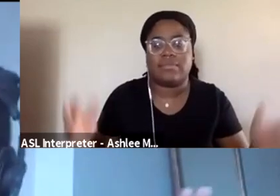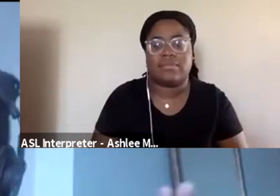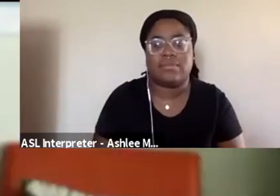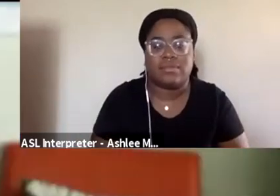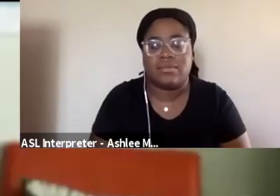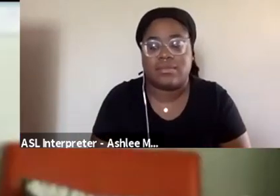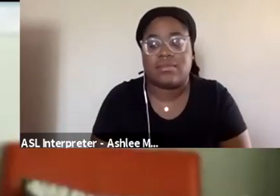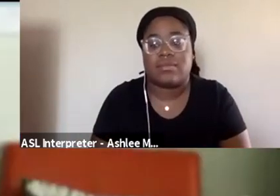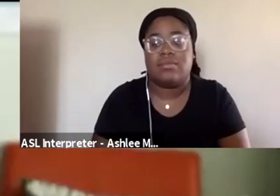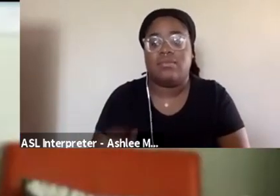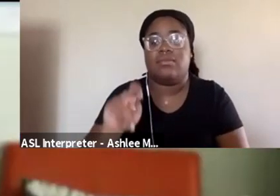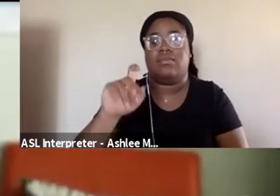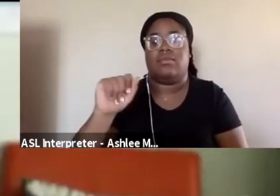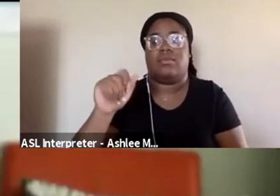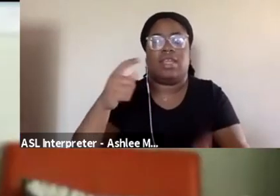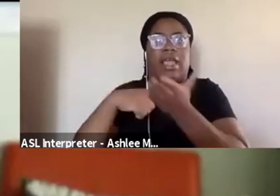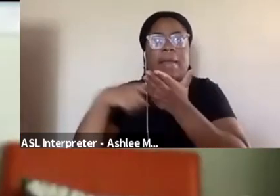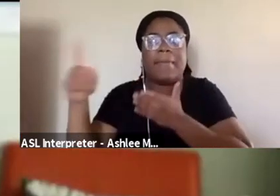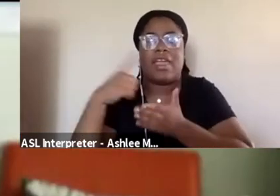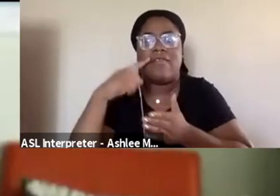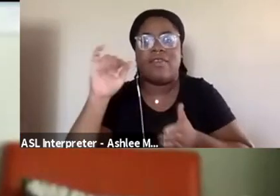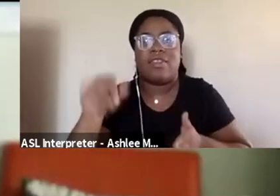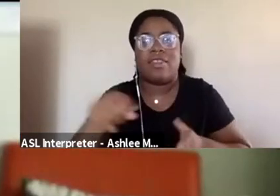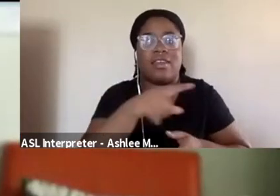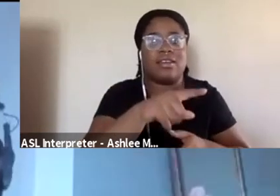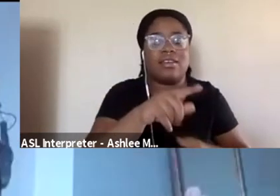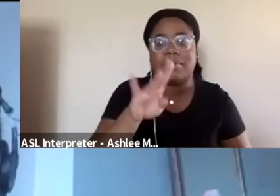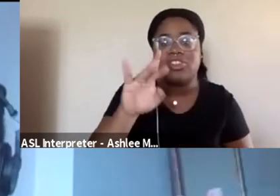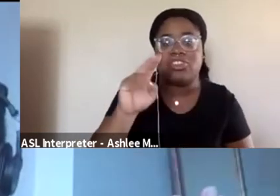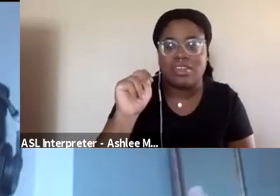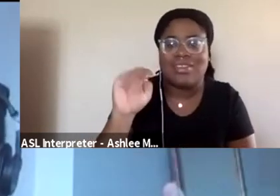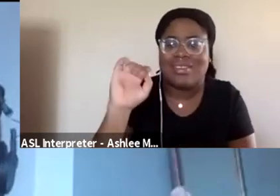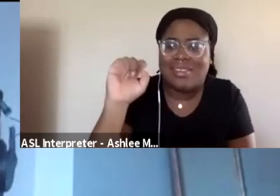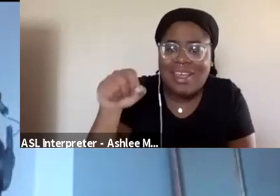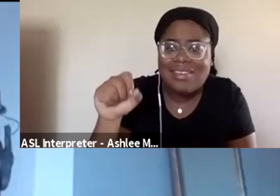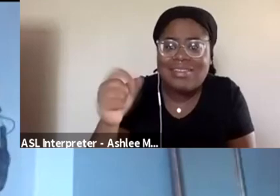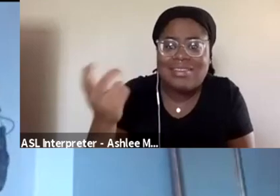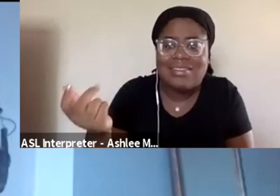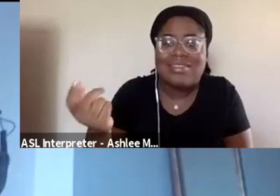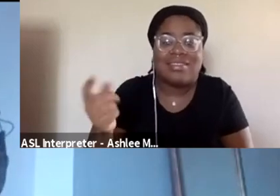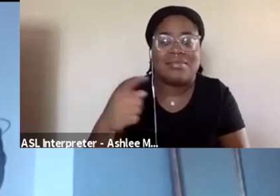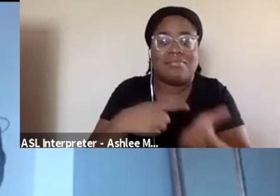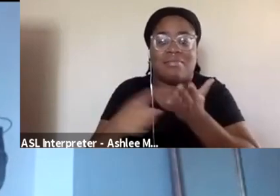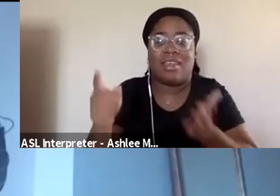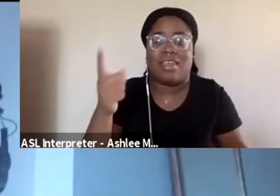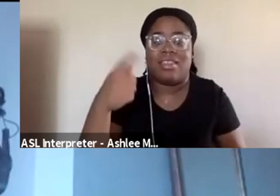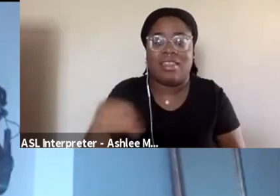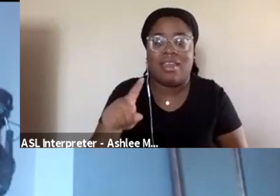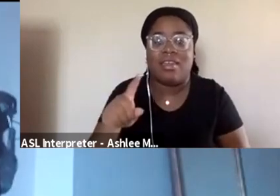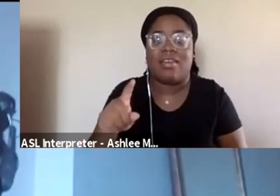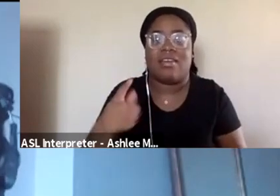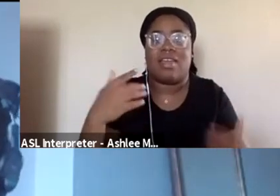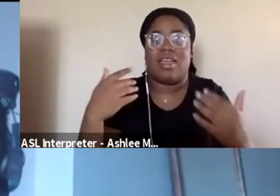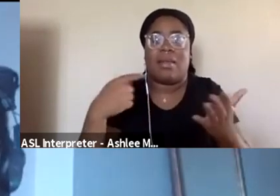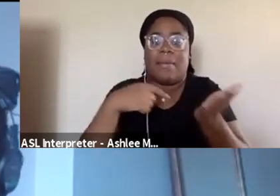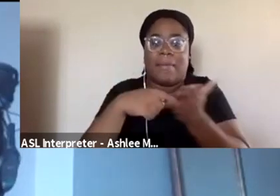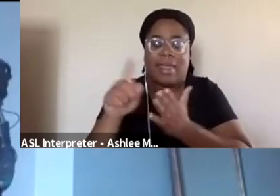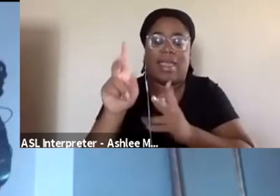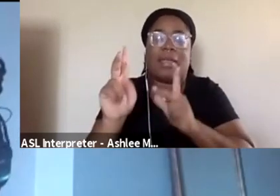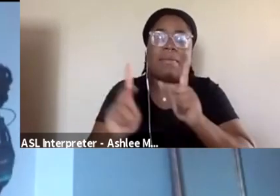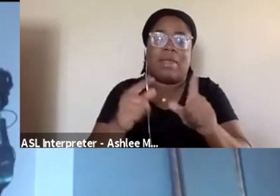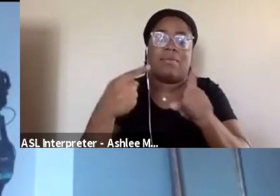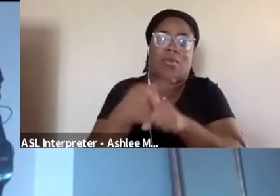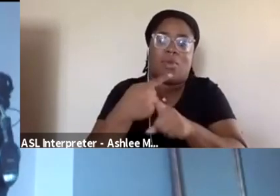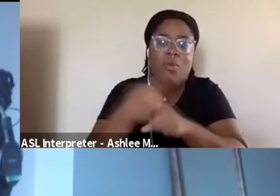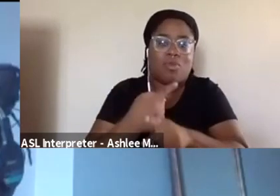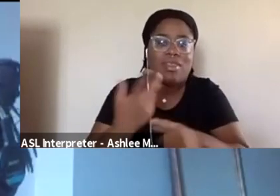And pay them for that. Yes. Cause that's the other thing. It's like having, having paying people appropriately is,